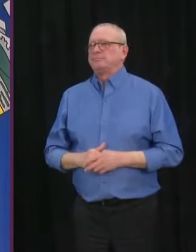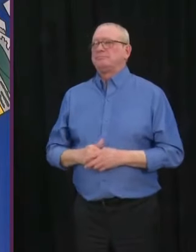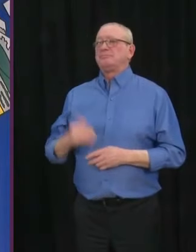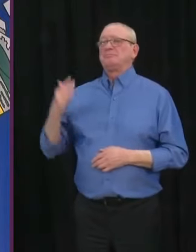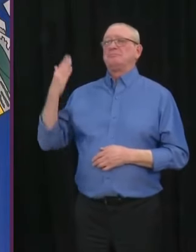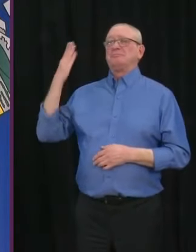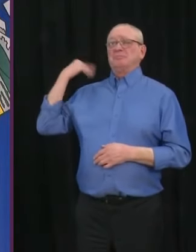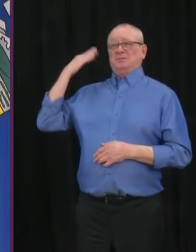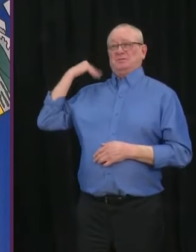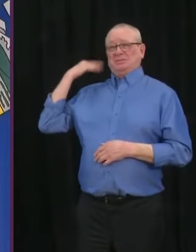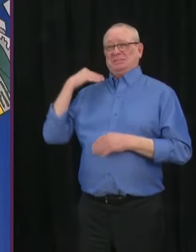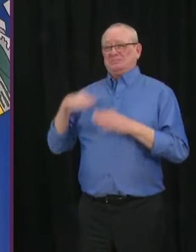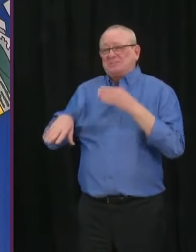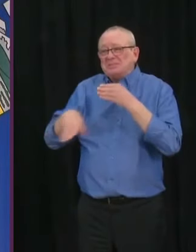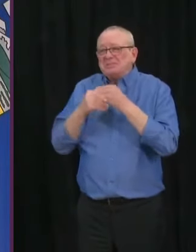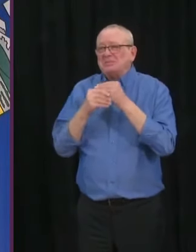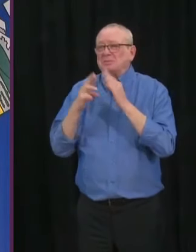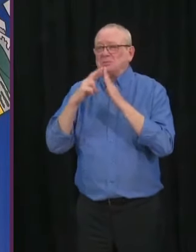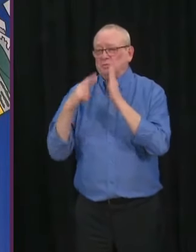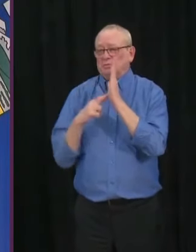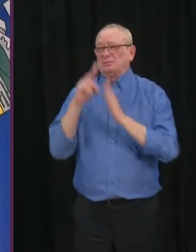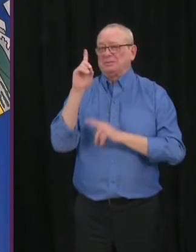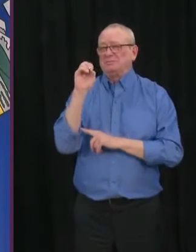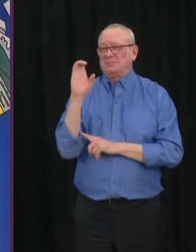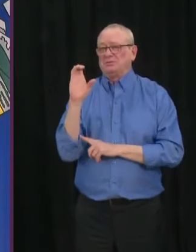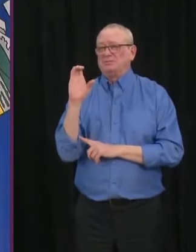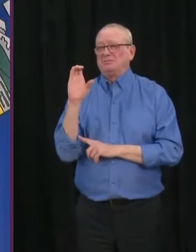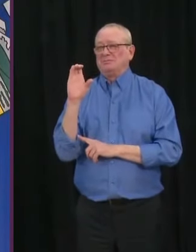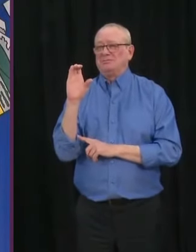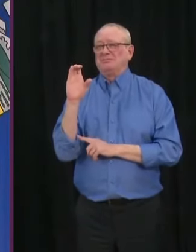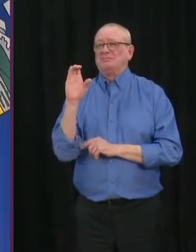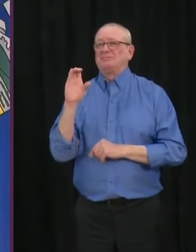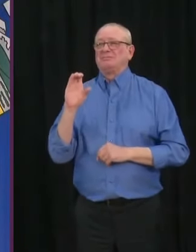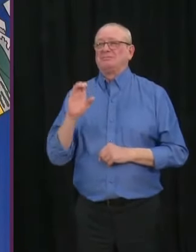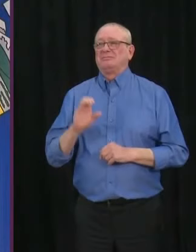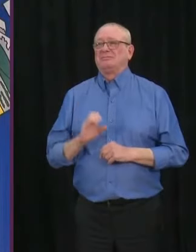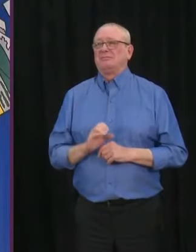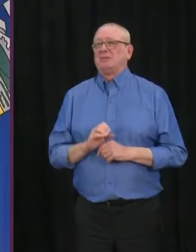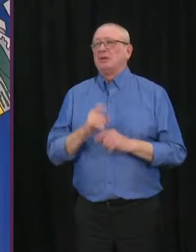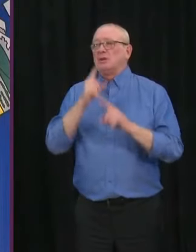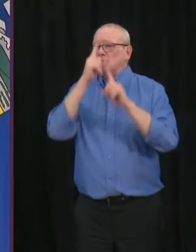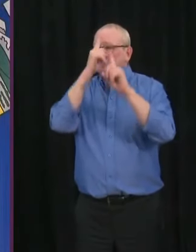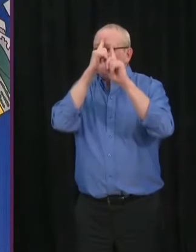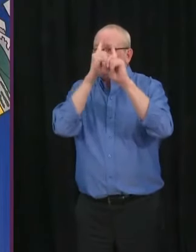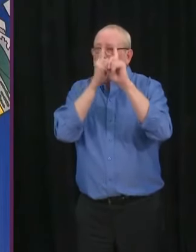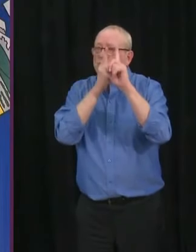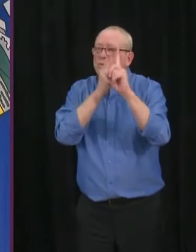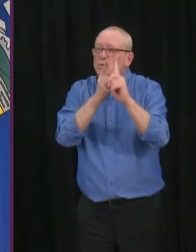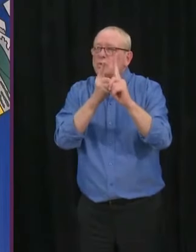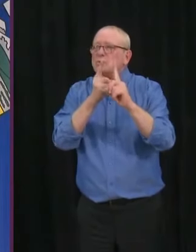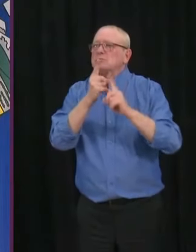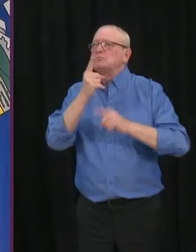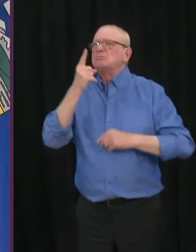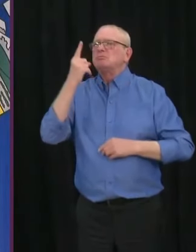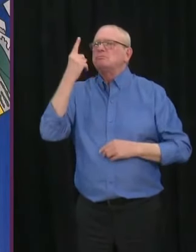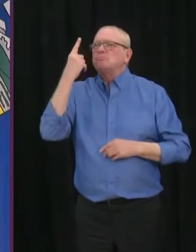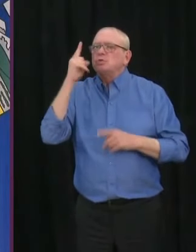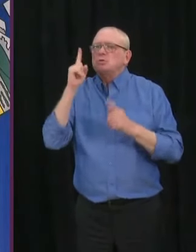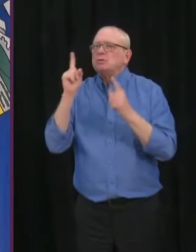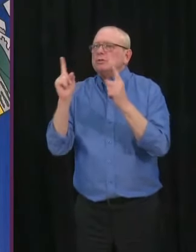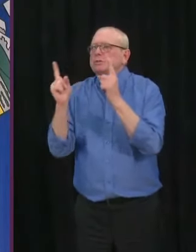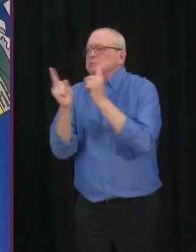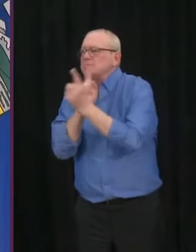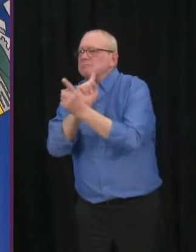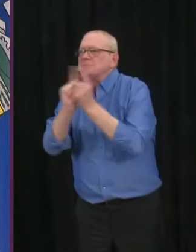measures in December, we did so that with a goal to limiting as much in-person interaction as